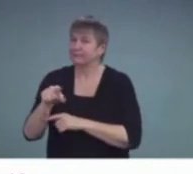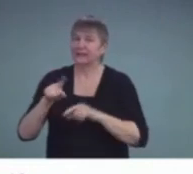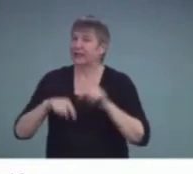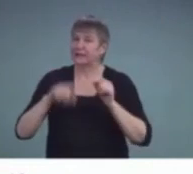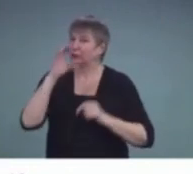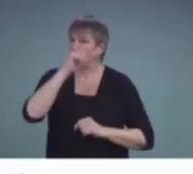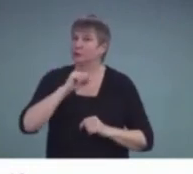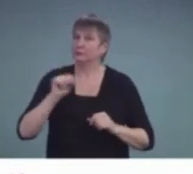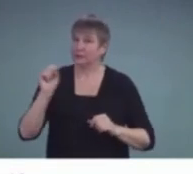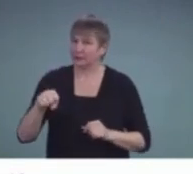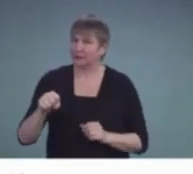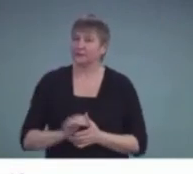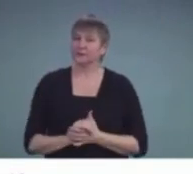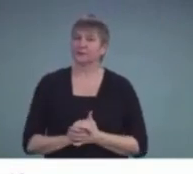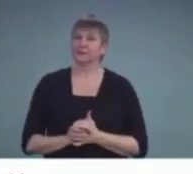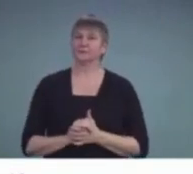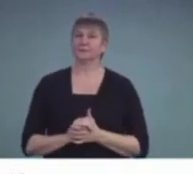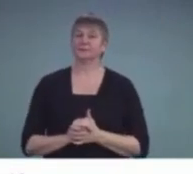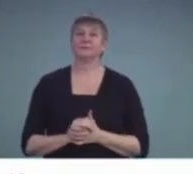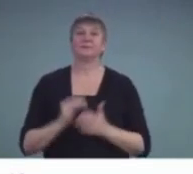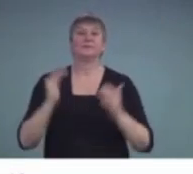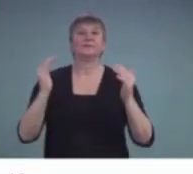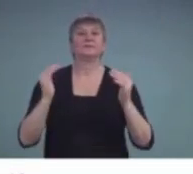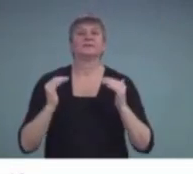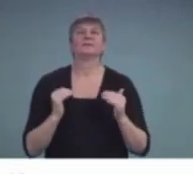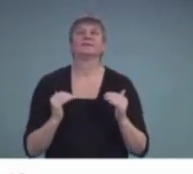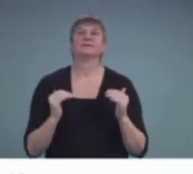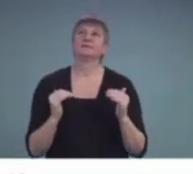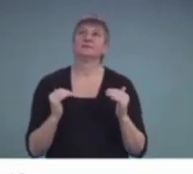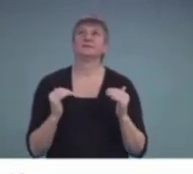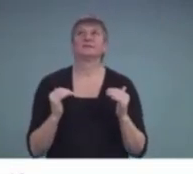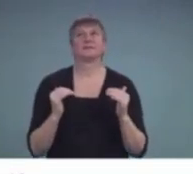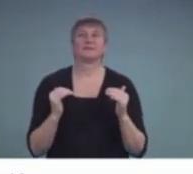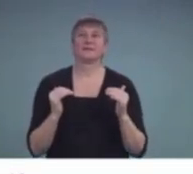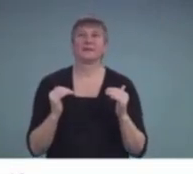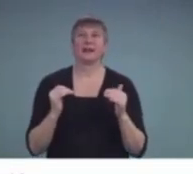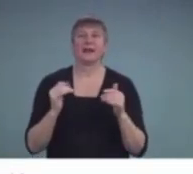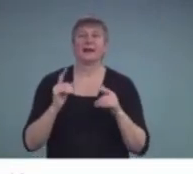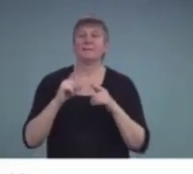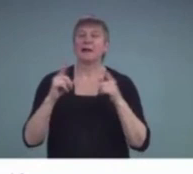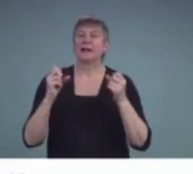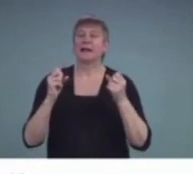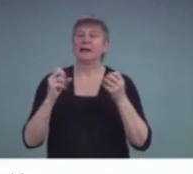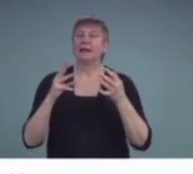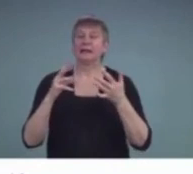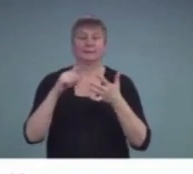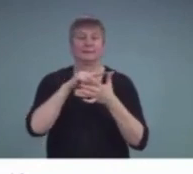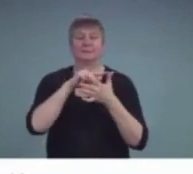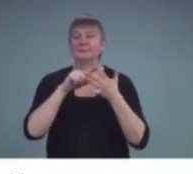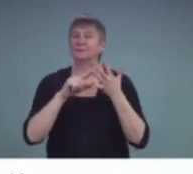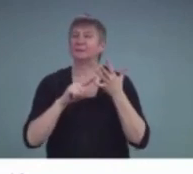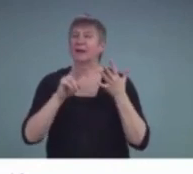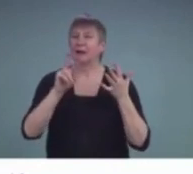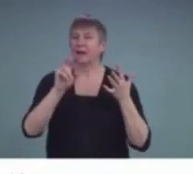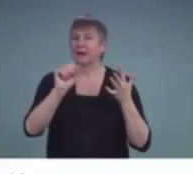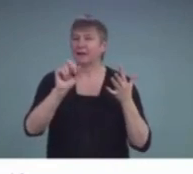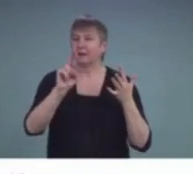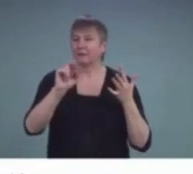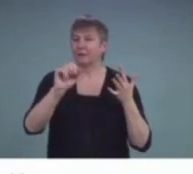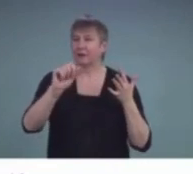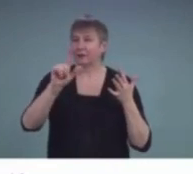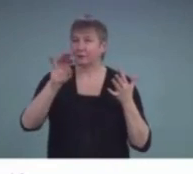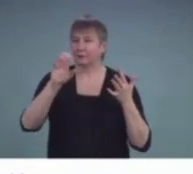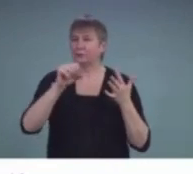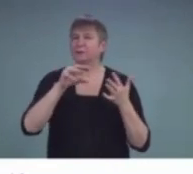And there are often a variety of interacting variables, meaning that there could be other